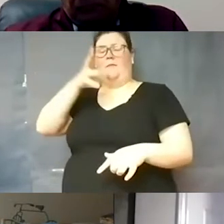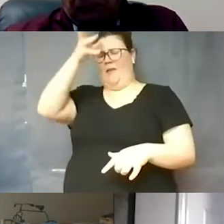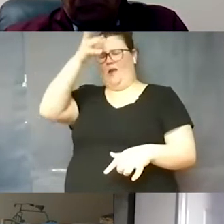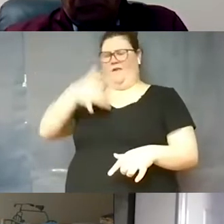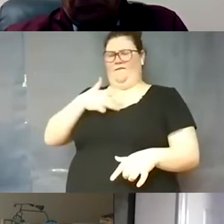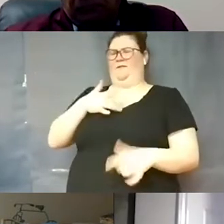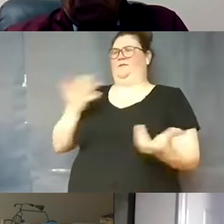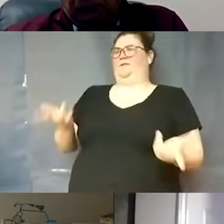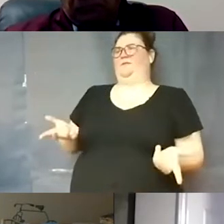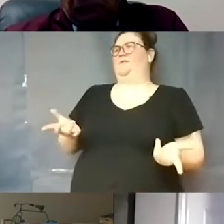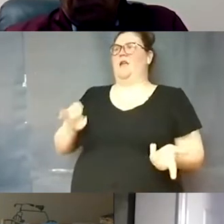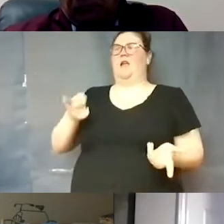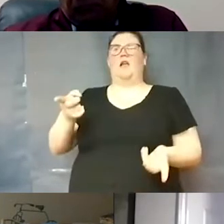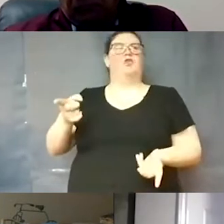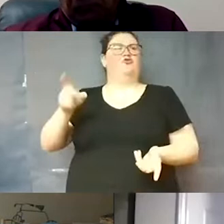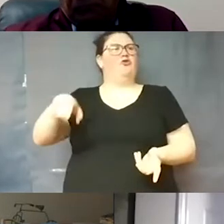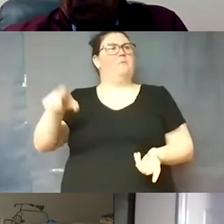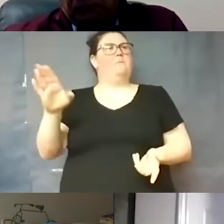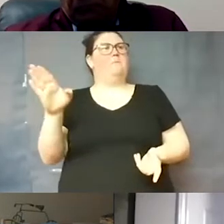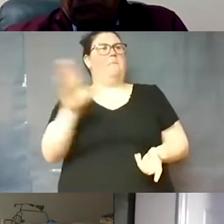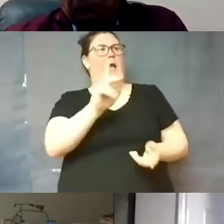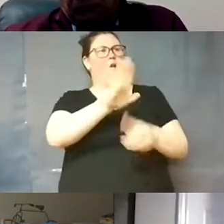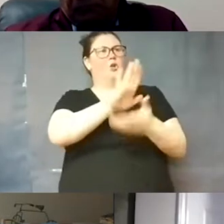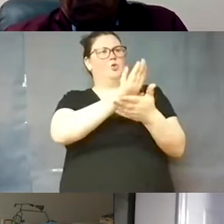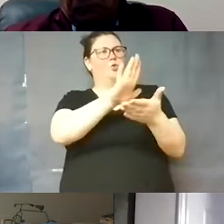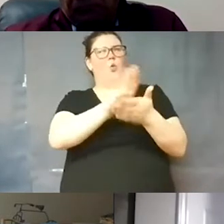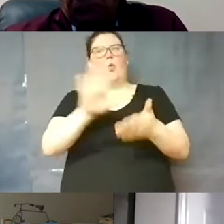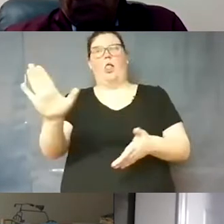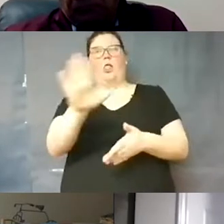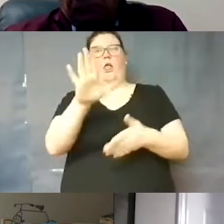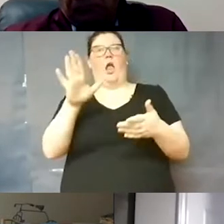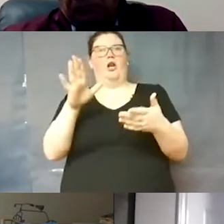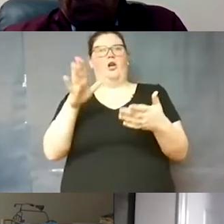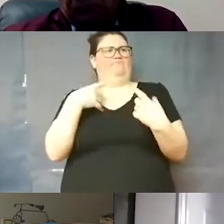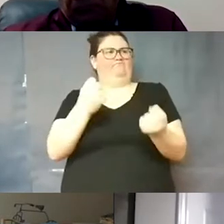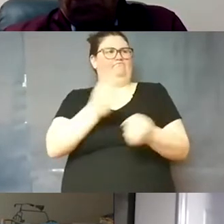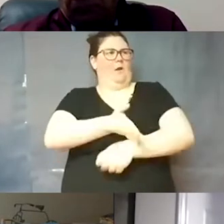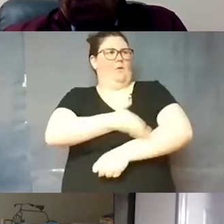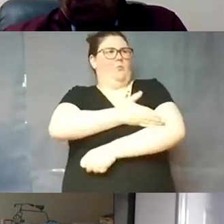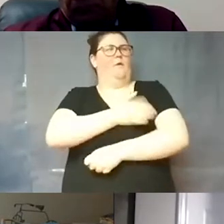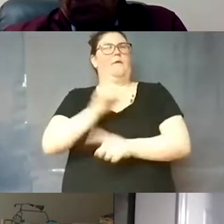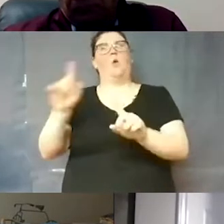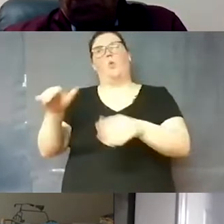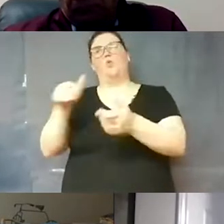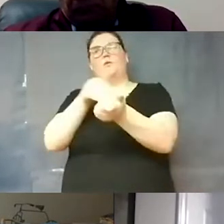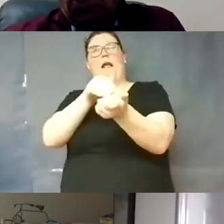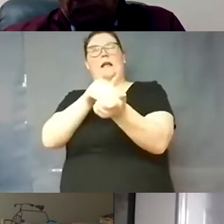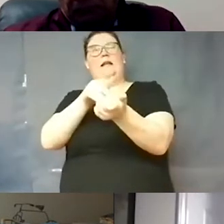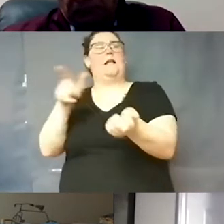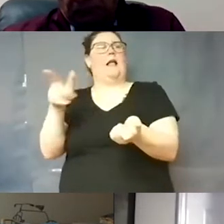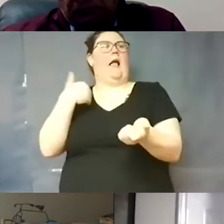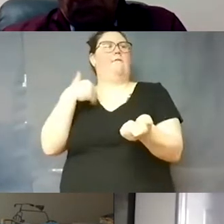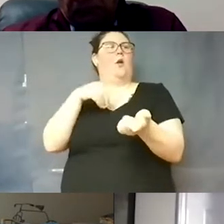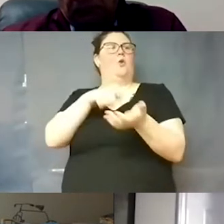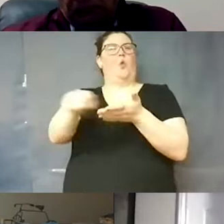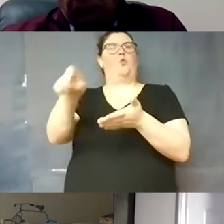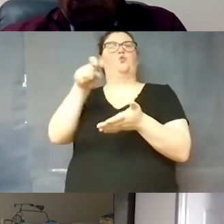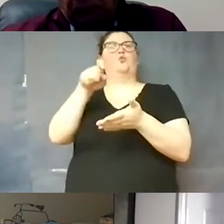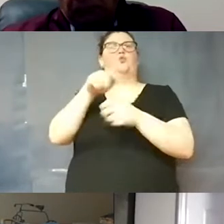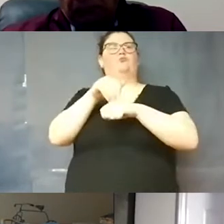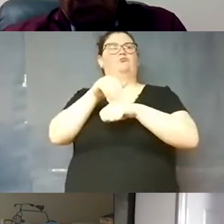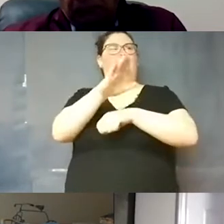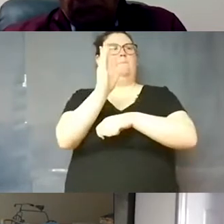um should be back at school and their conditions improve if they go to their physician and get a doctor's note to return to school